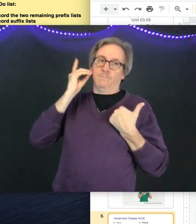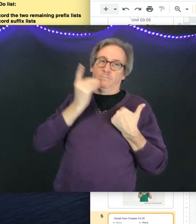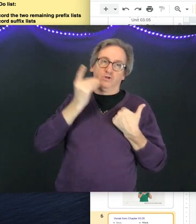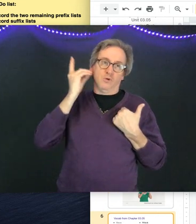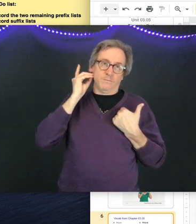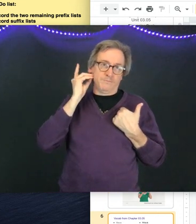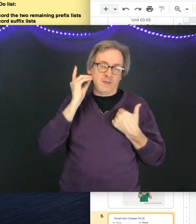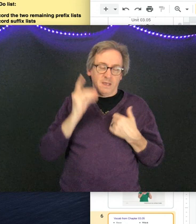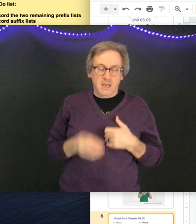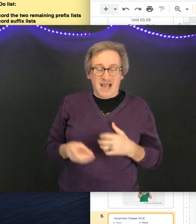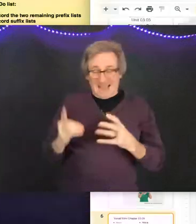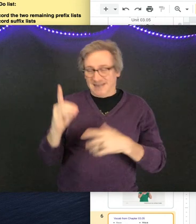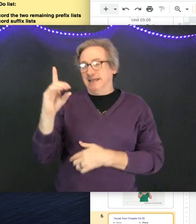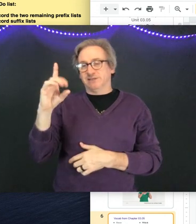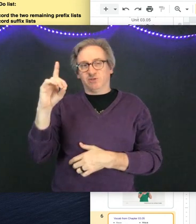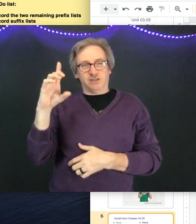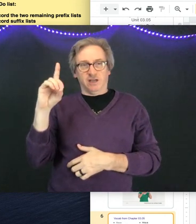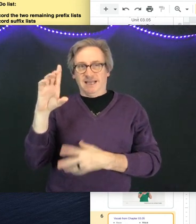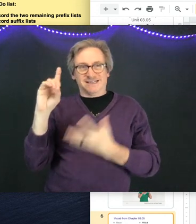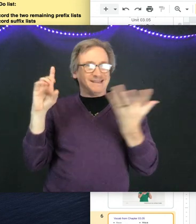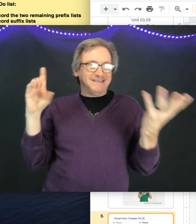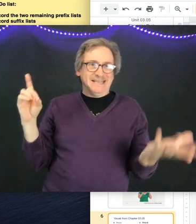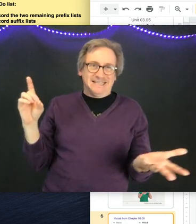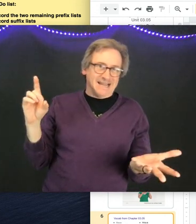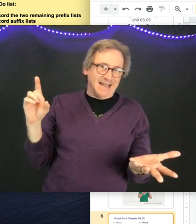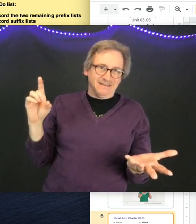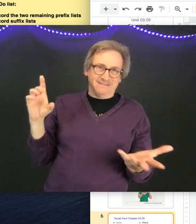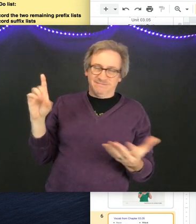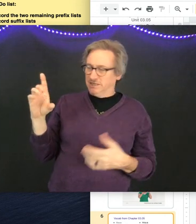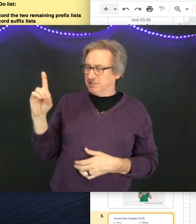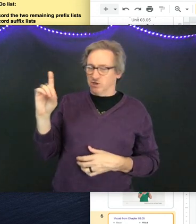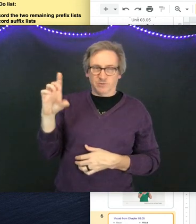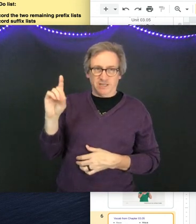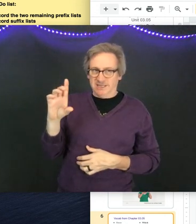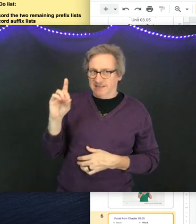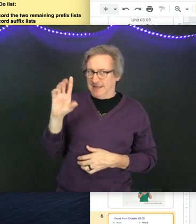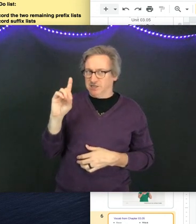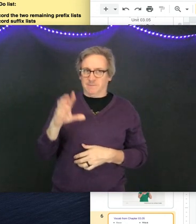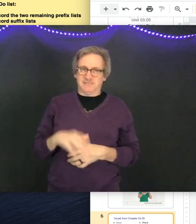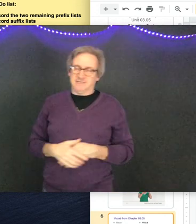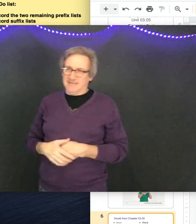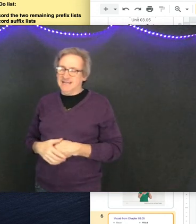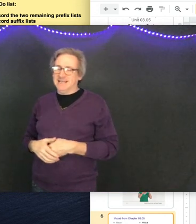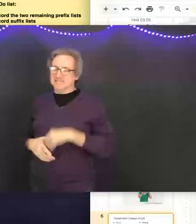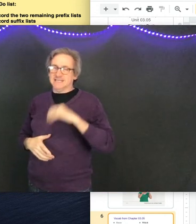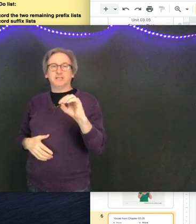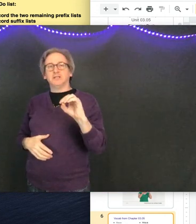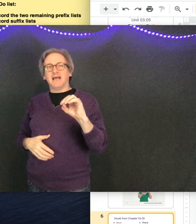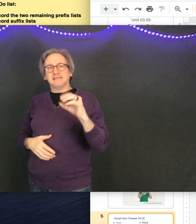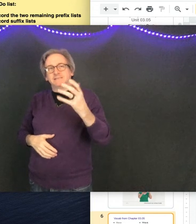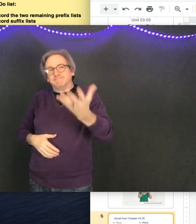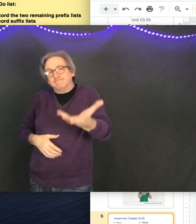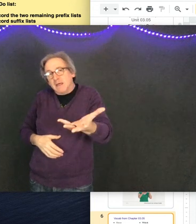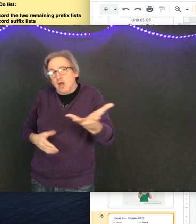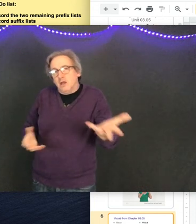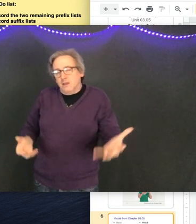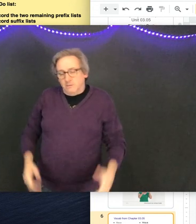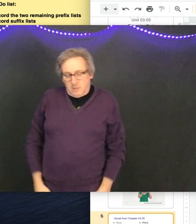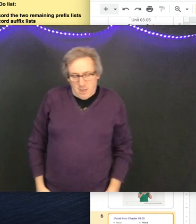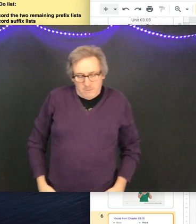Dorm, dorm. Again, it's a D sign. It starts with a D. The handshape is a D. It's initialized.